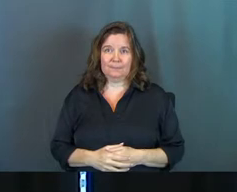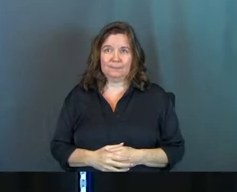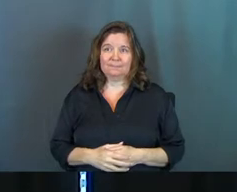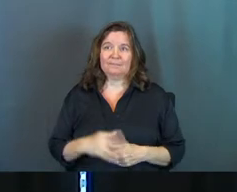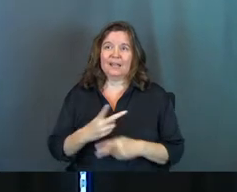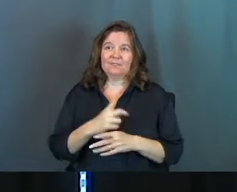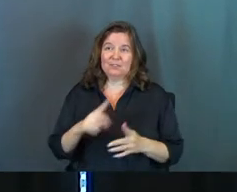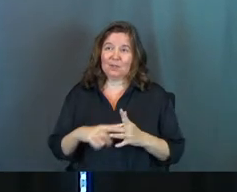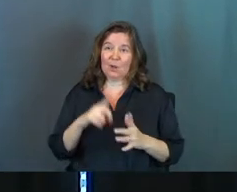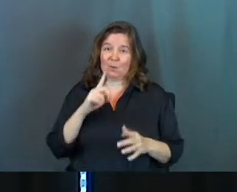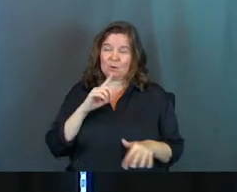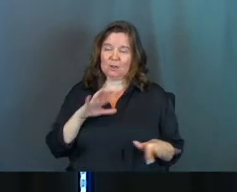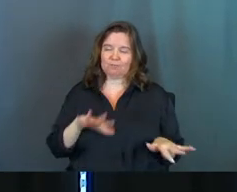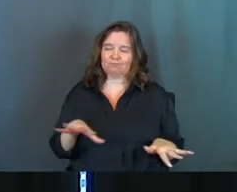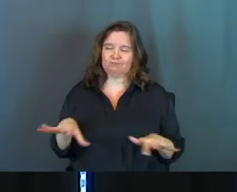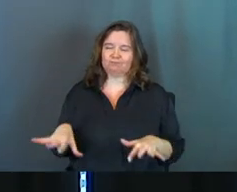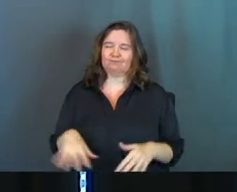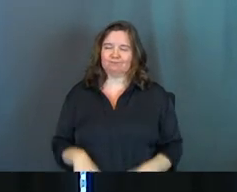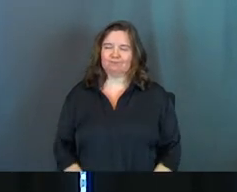Figured we'd start really chill.